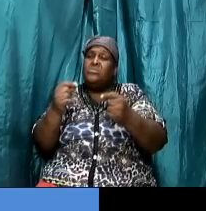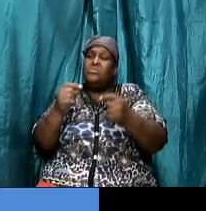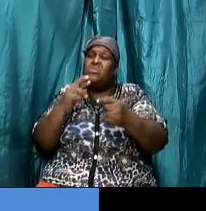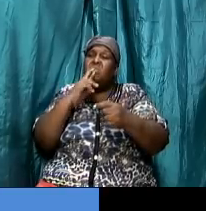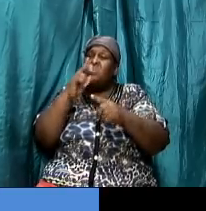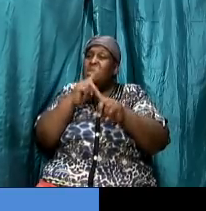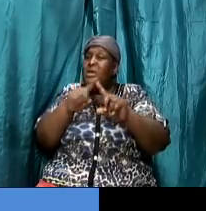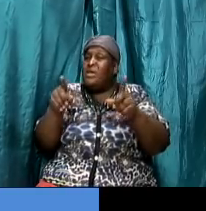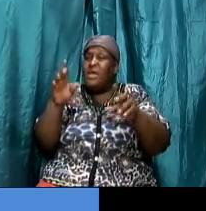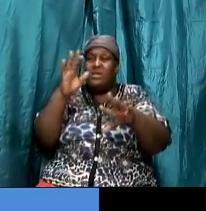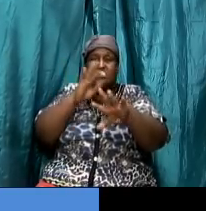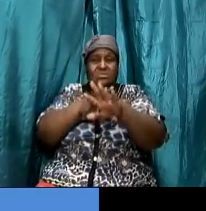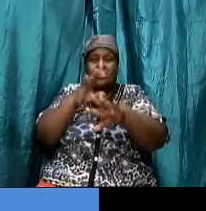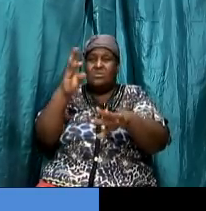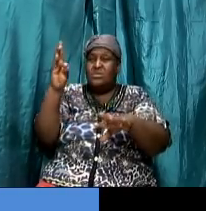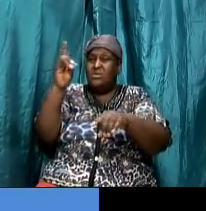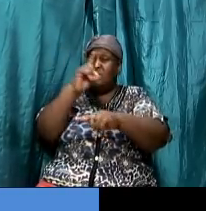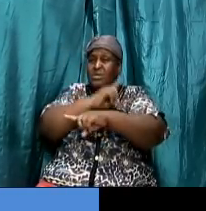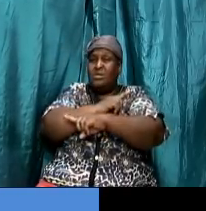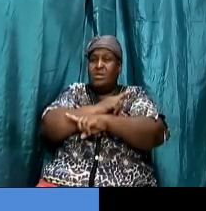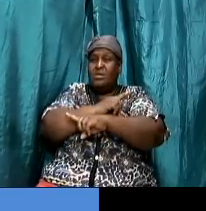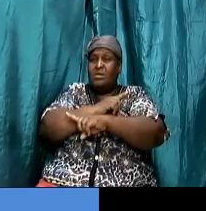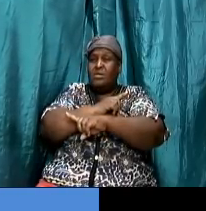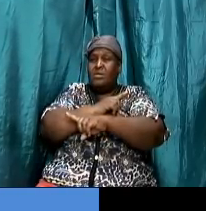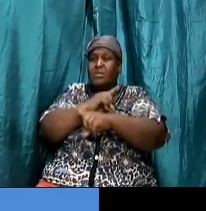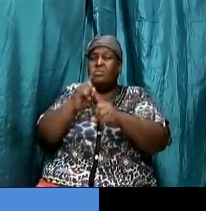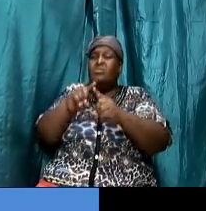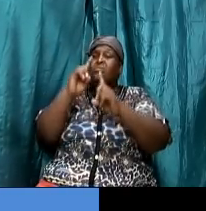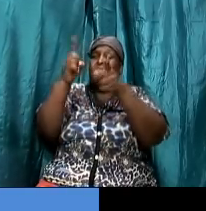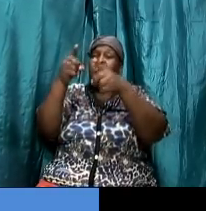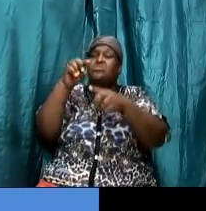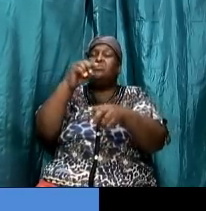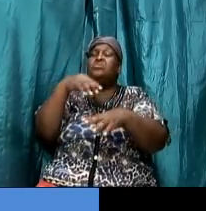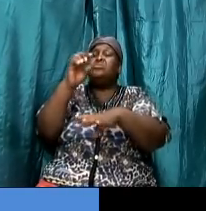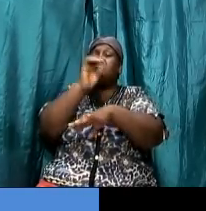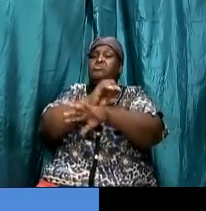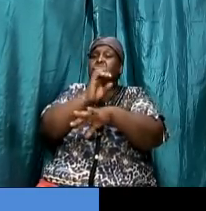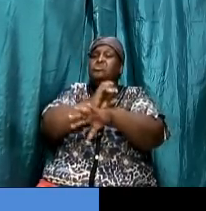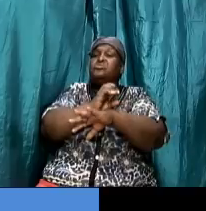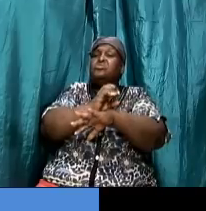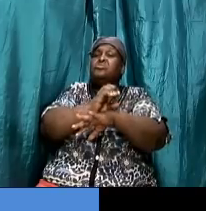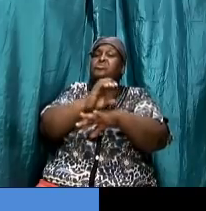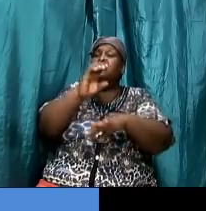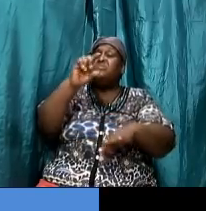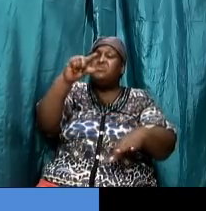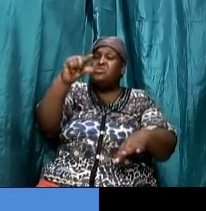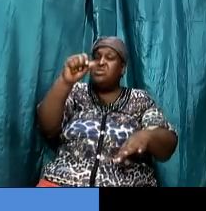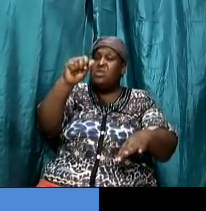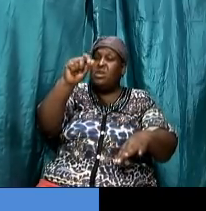unless you go to the church of galatia because they had a big issue